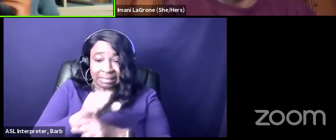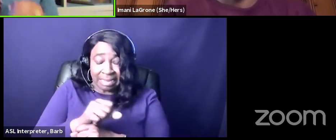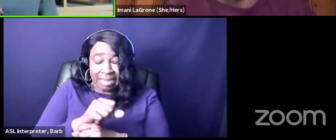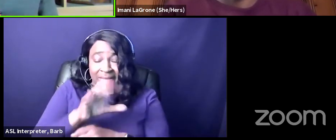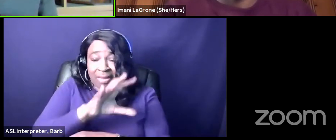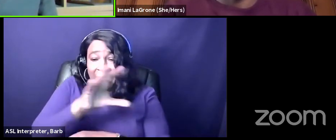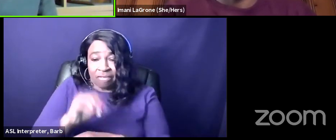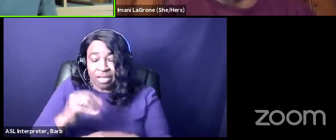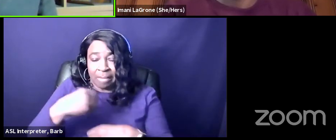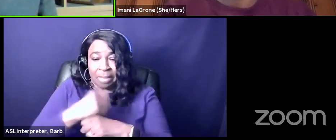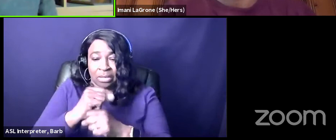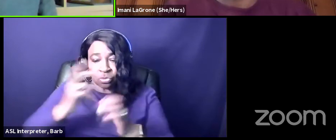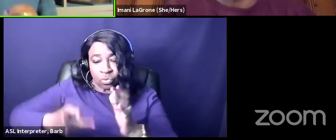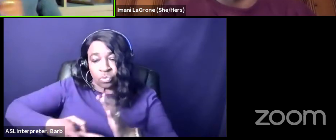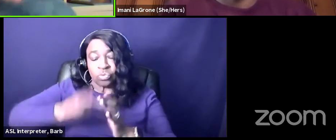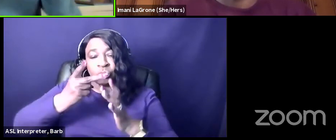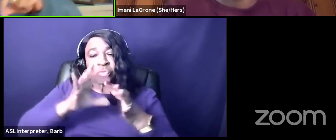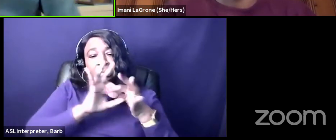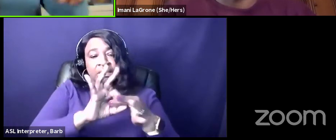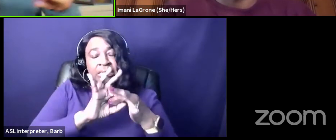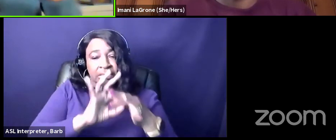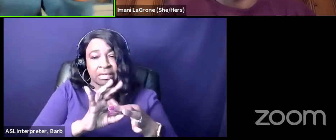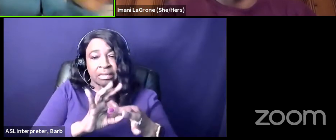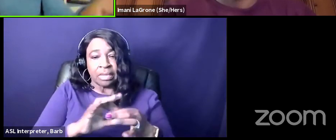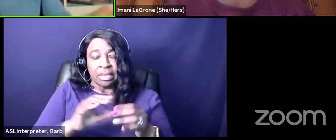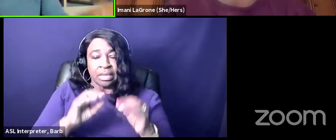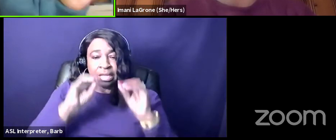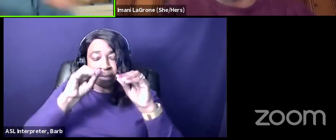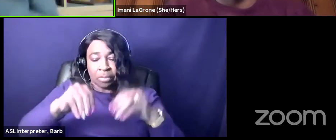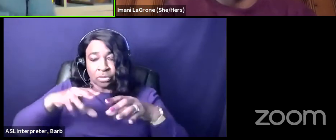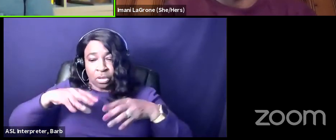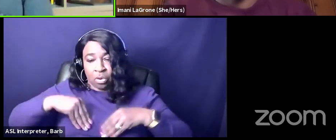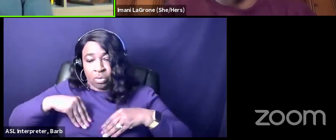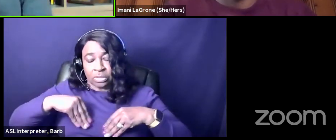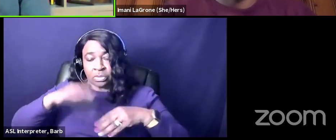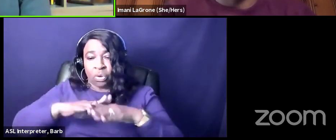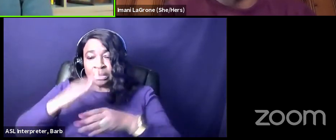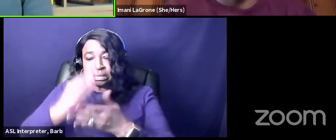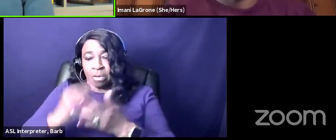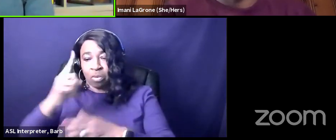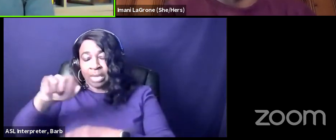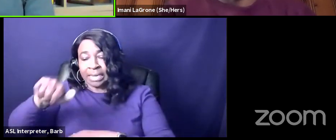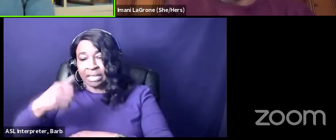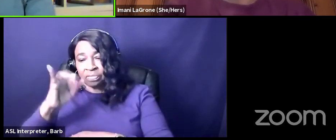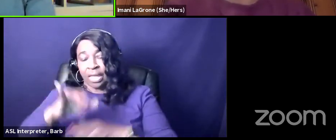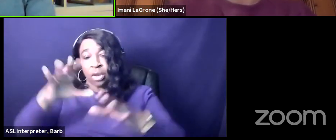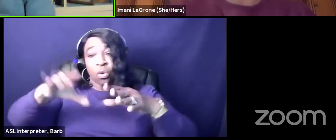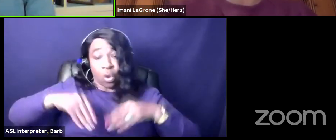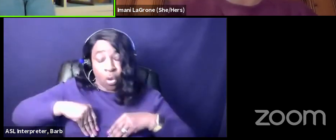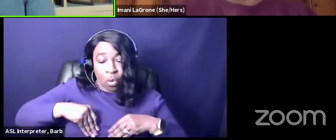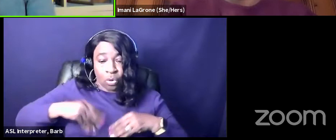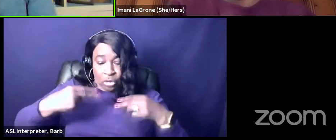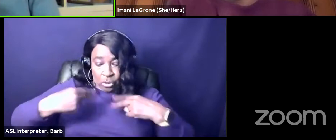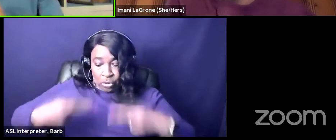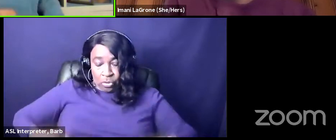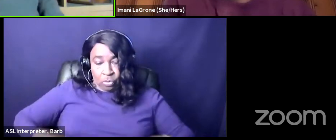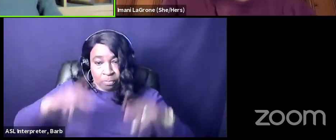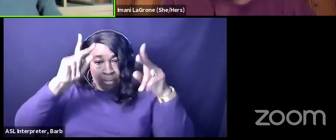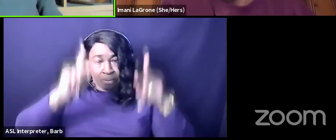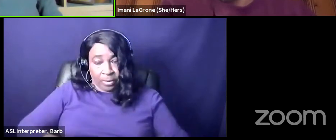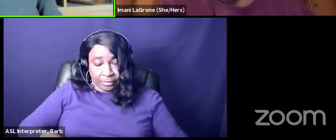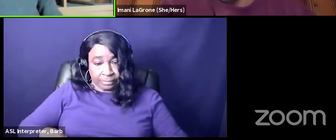it a dual relationship that means it puts the onus on someone else that was that owned a human being and a family